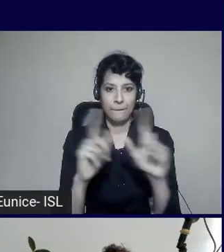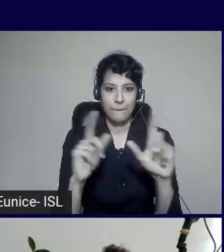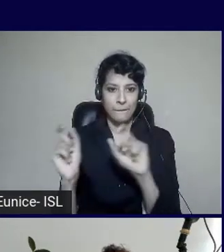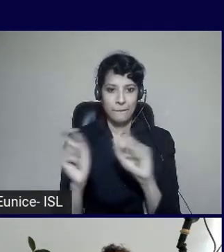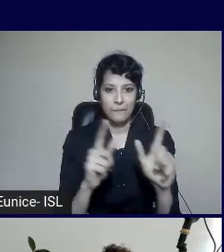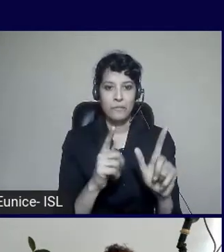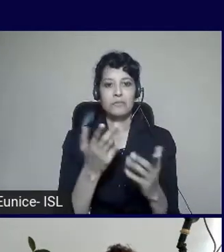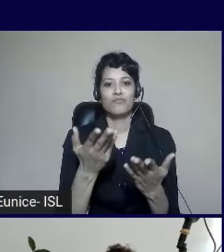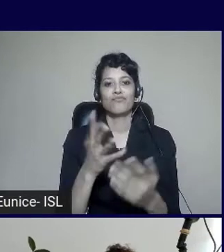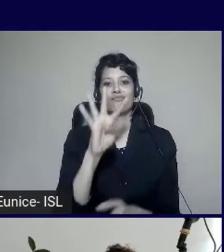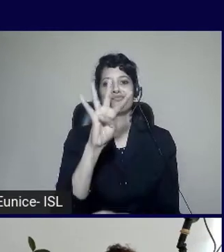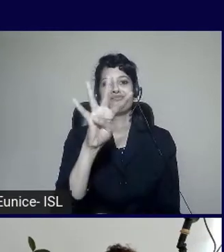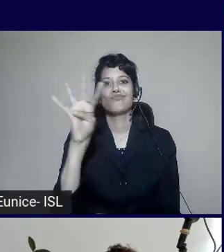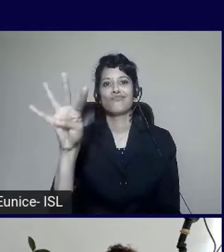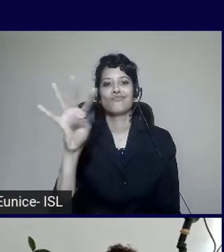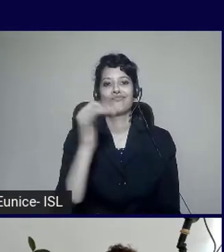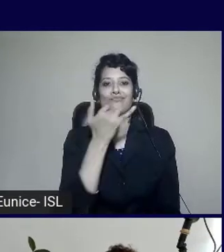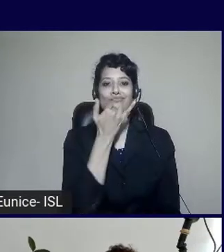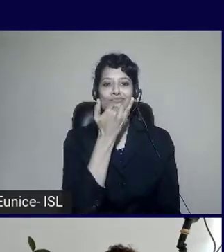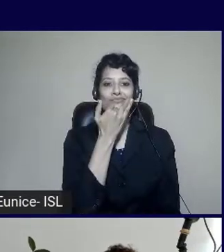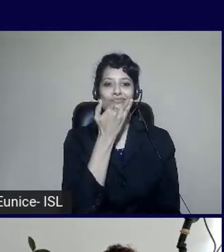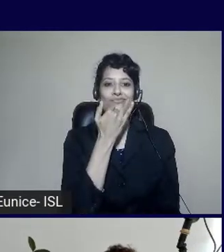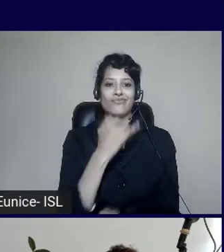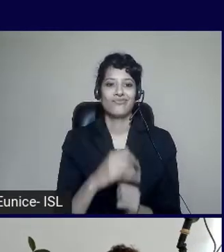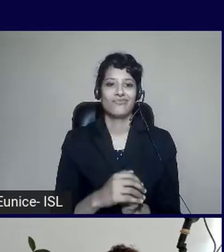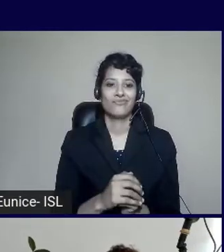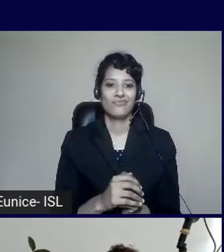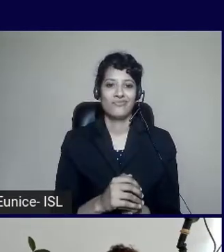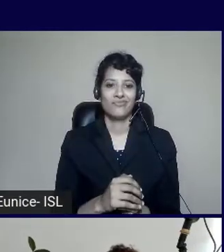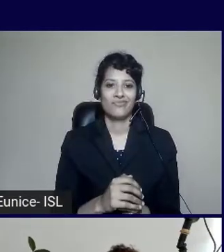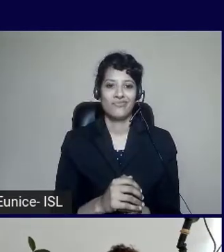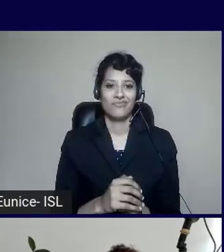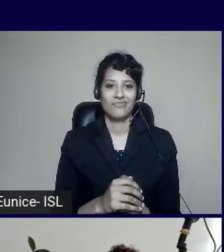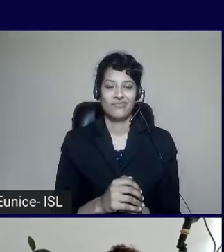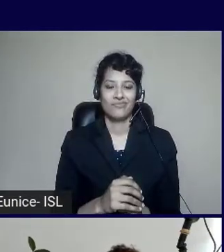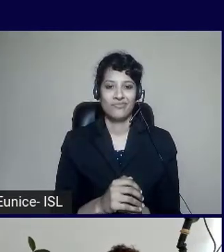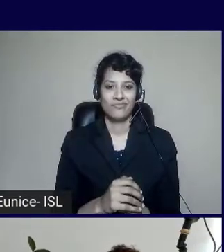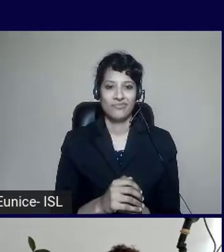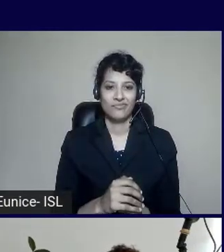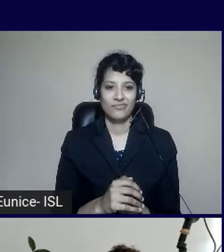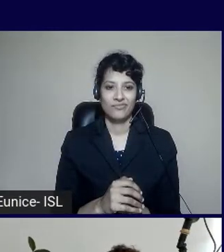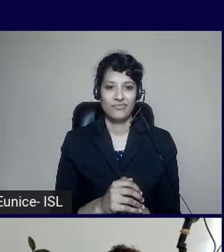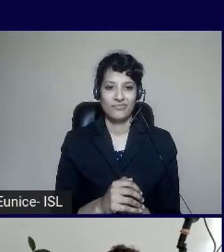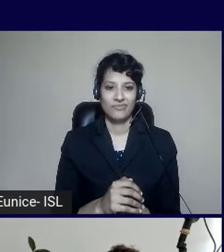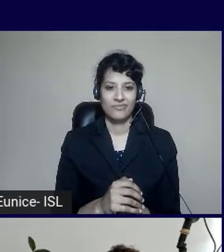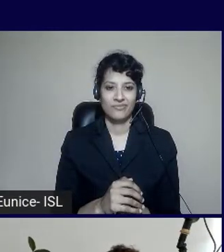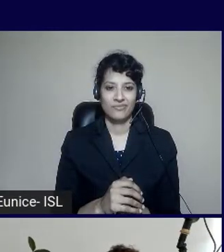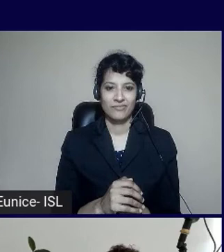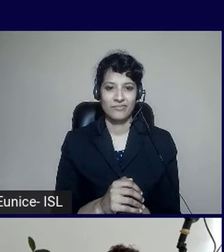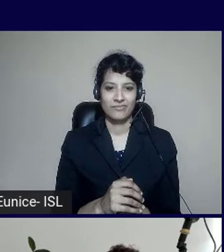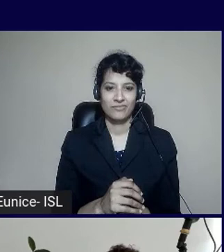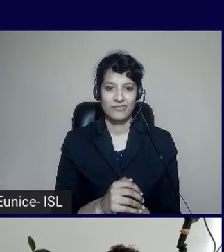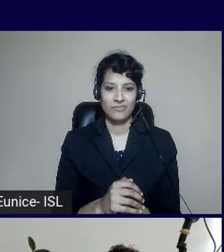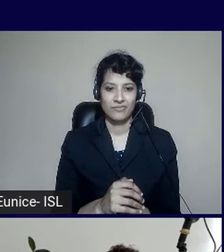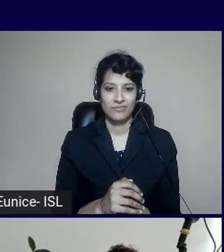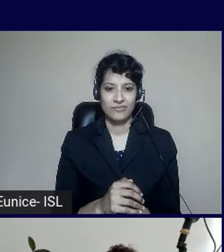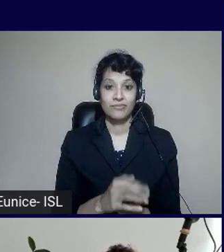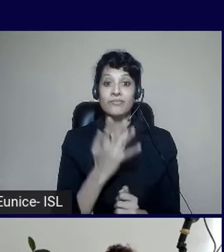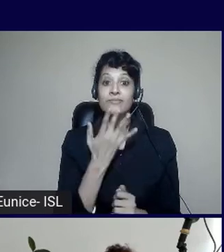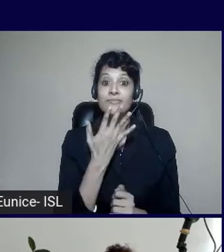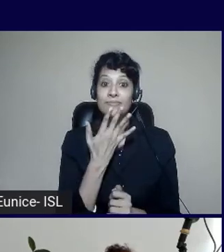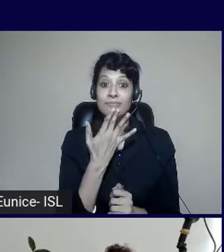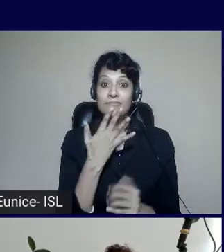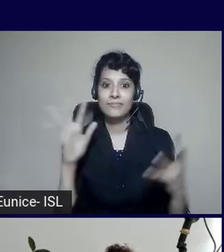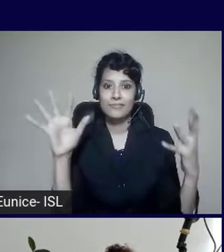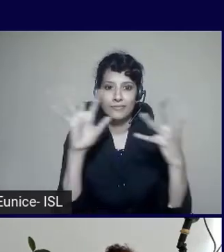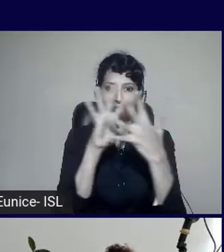44 errors. Now it's got a visual helper. Which we're to go to now. Now the color contrast is wrong. And it shows you that you've used gray.